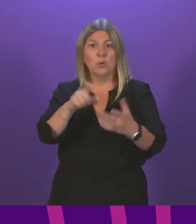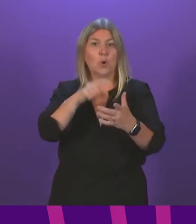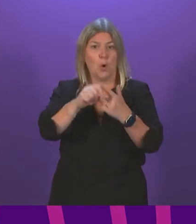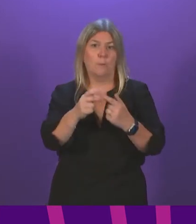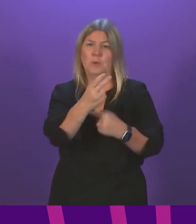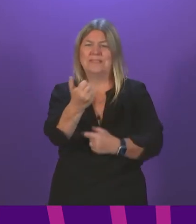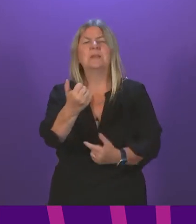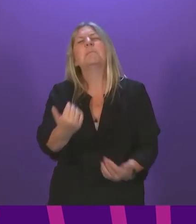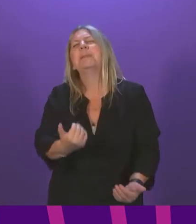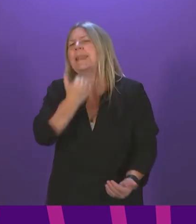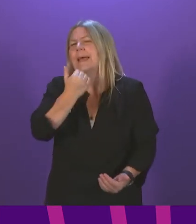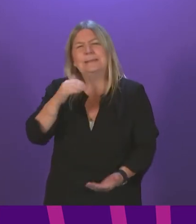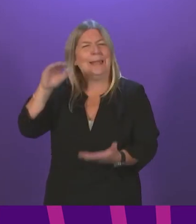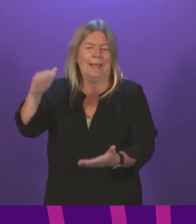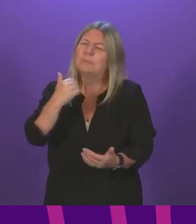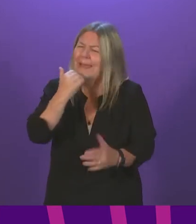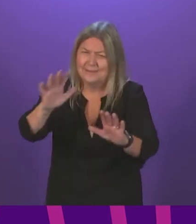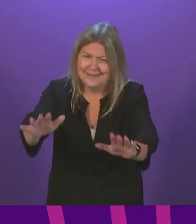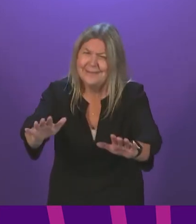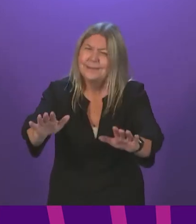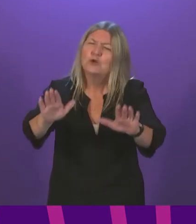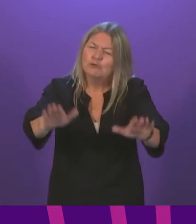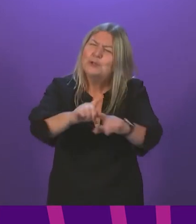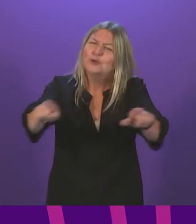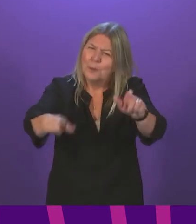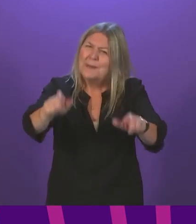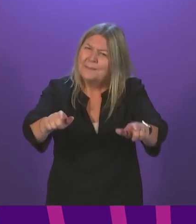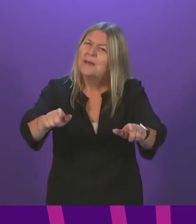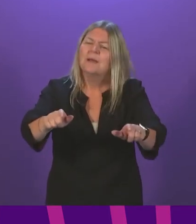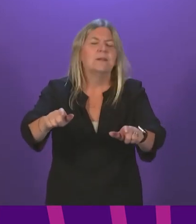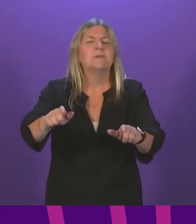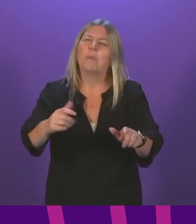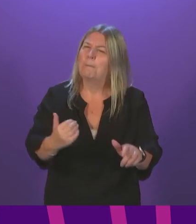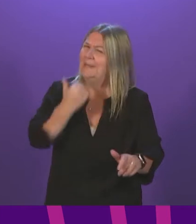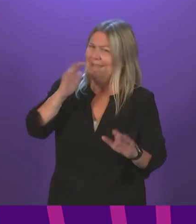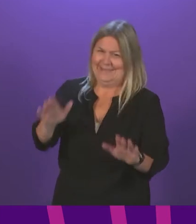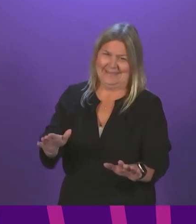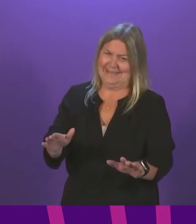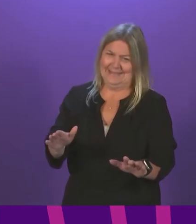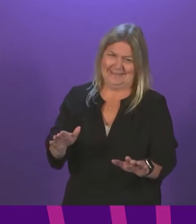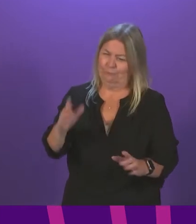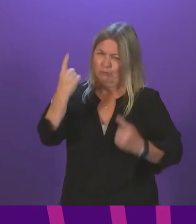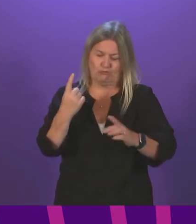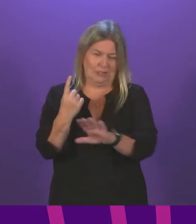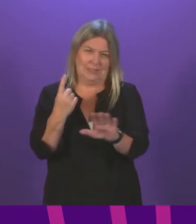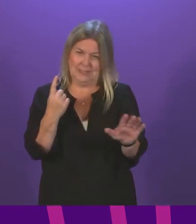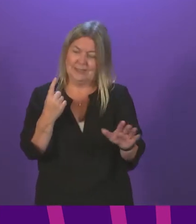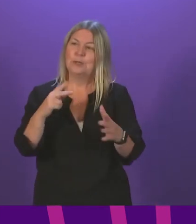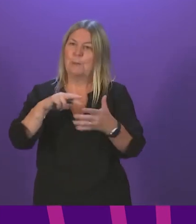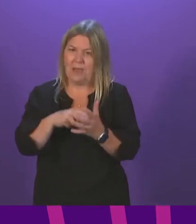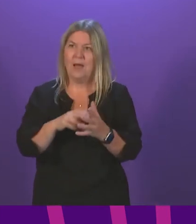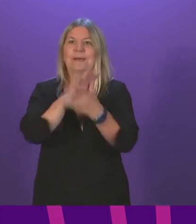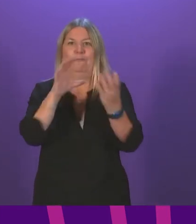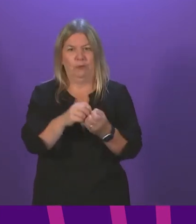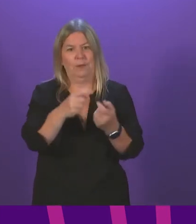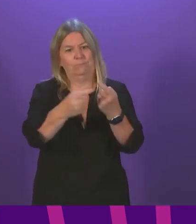plentiful supply. And I just want to reiterate and reassure for our future vaccine rollout programme with all the possibilities that we are planning for,